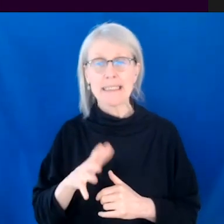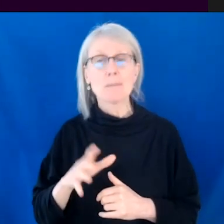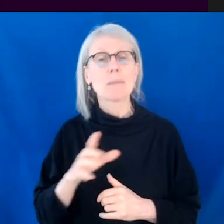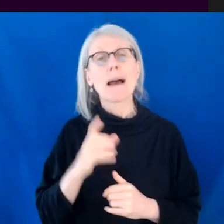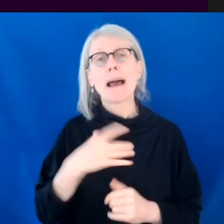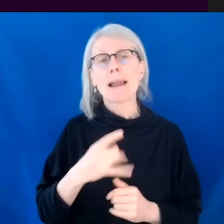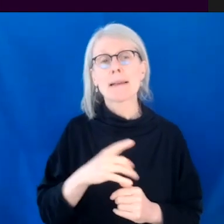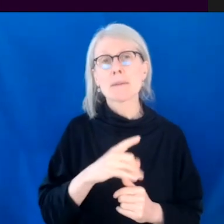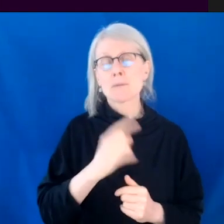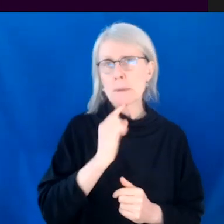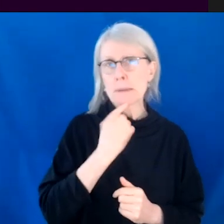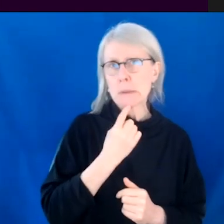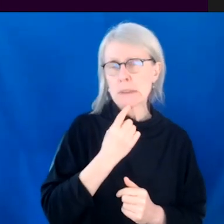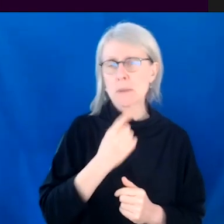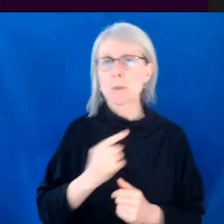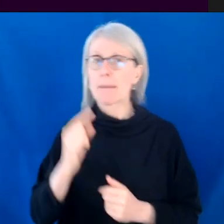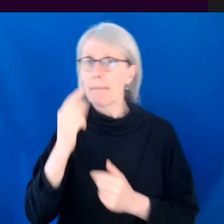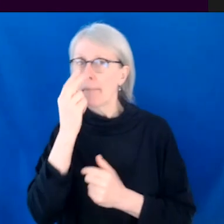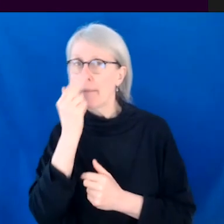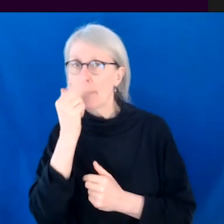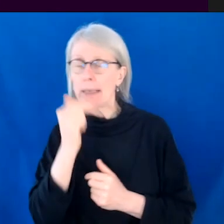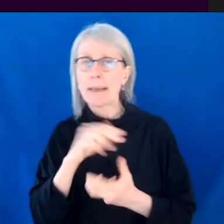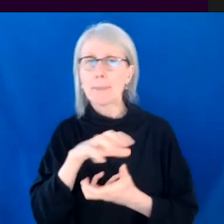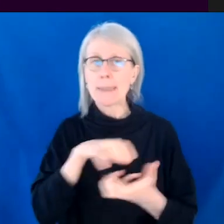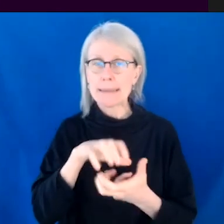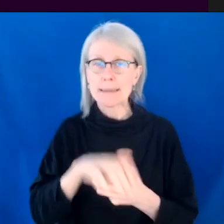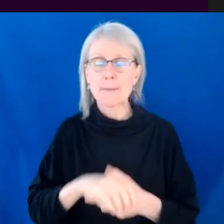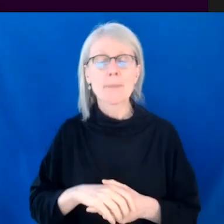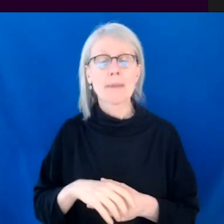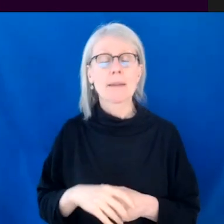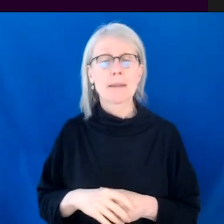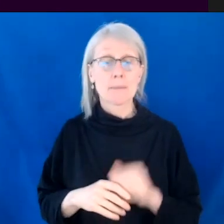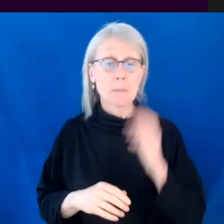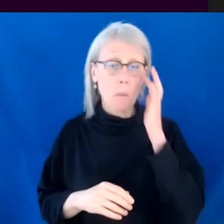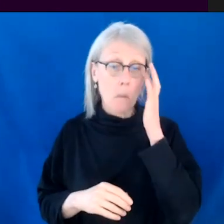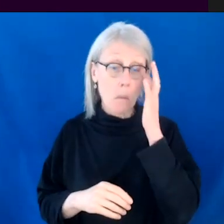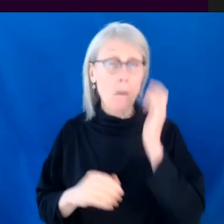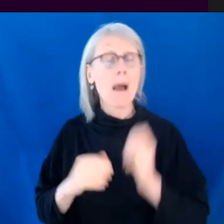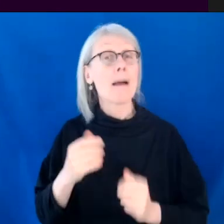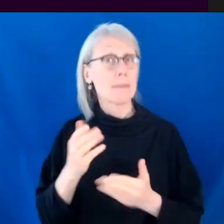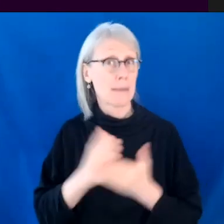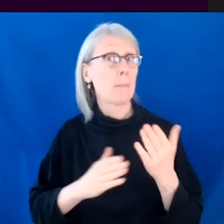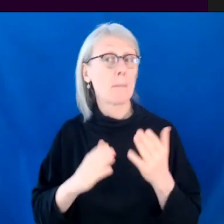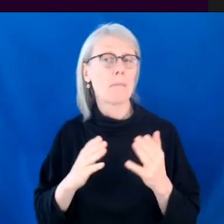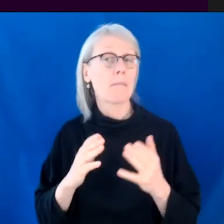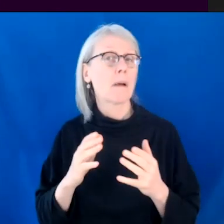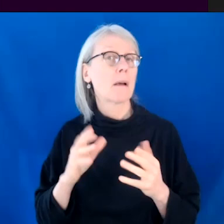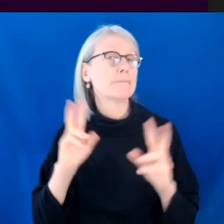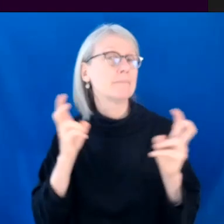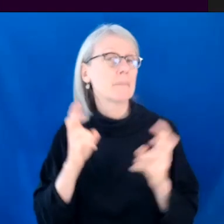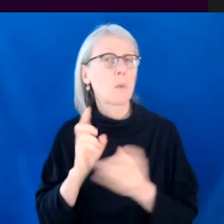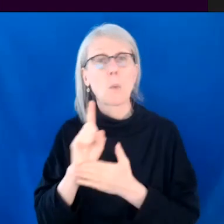So I've typically done one hours with a little bit, with some lightness, like a light one hour. And now I'm trying to do